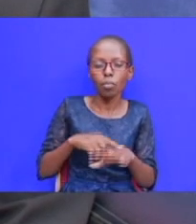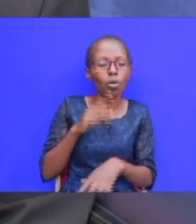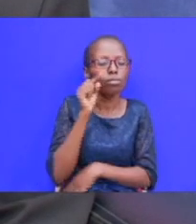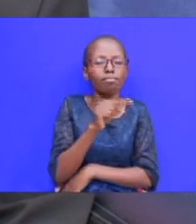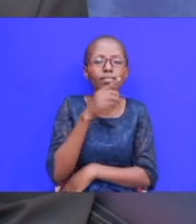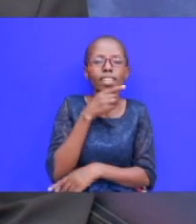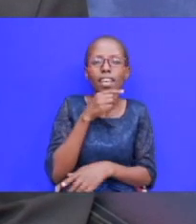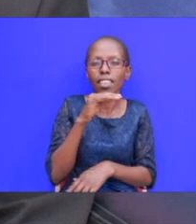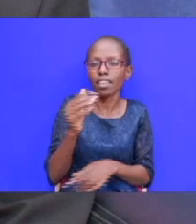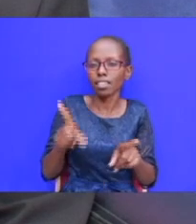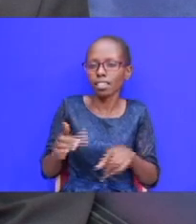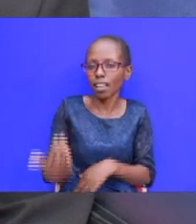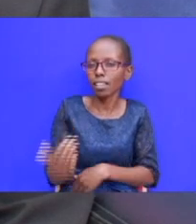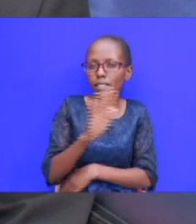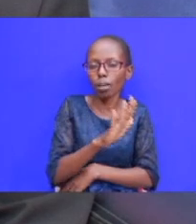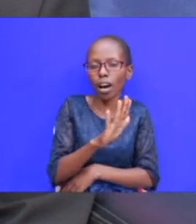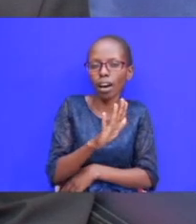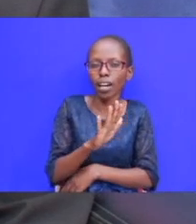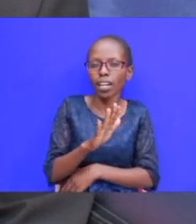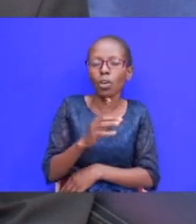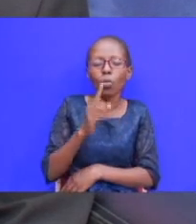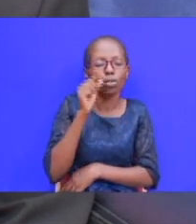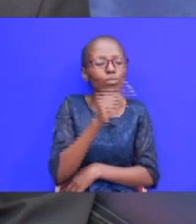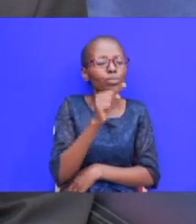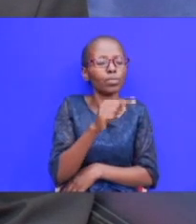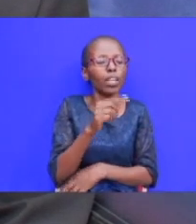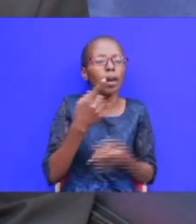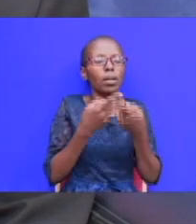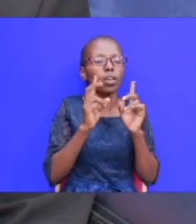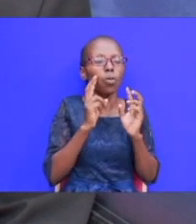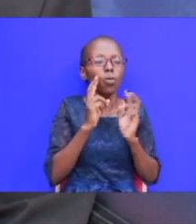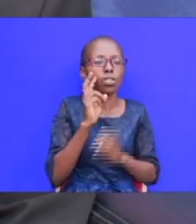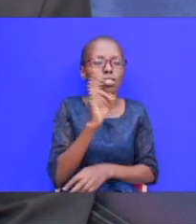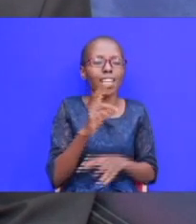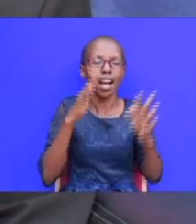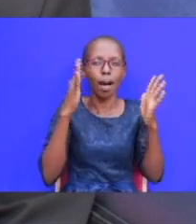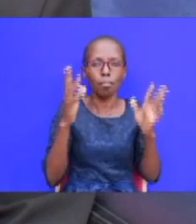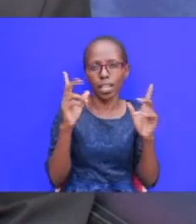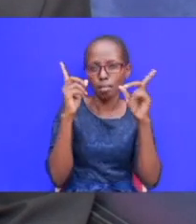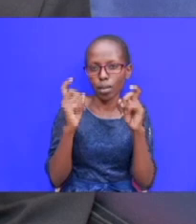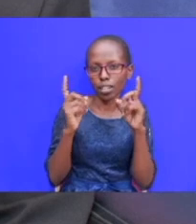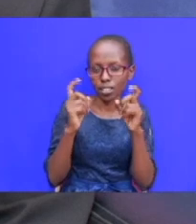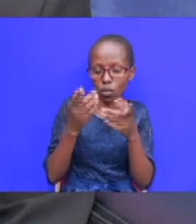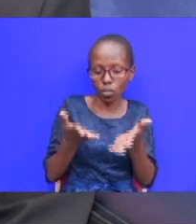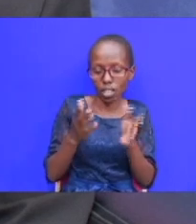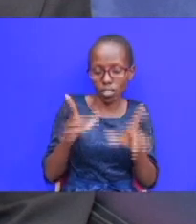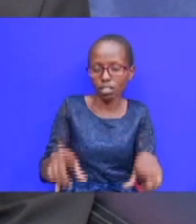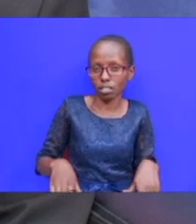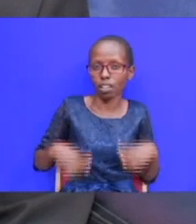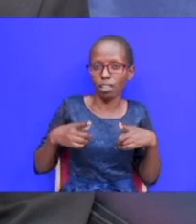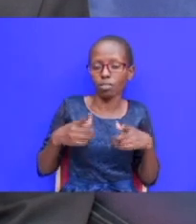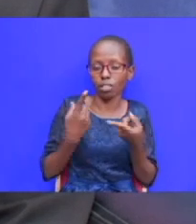sons he was just rebuking them but he was seeing a bigger picture of this retaliation in life that they are